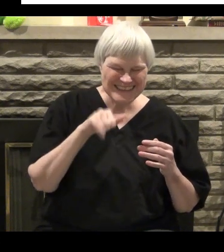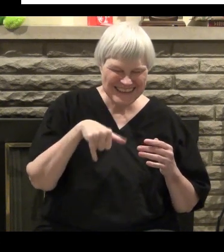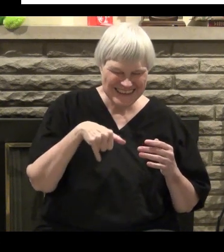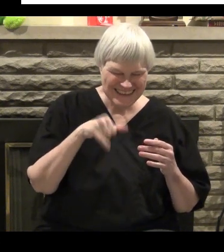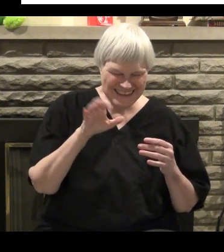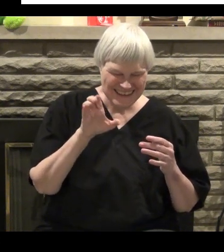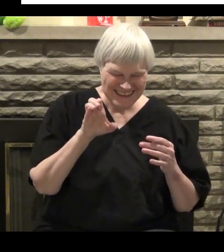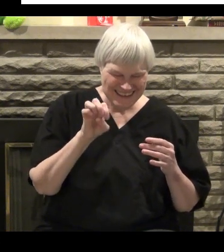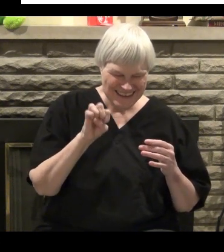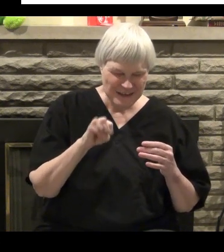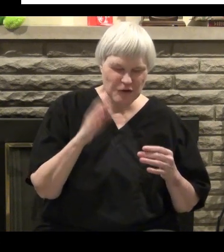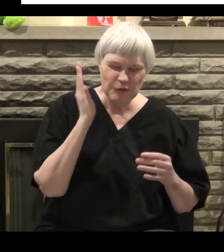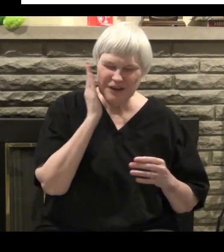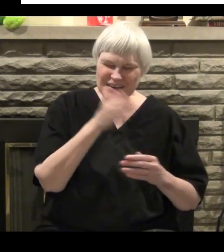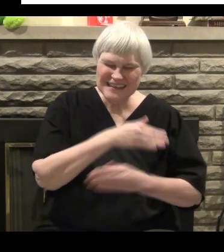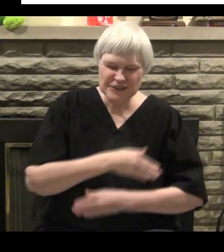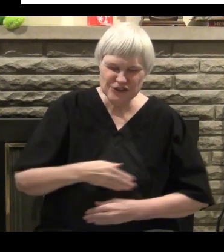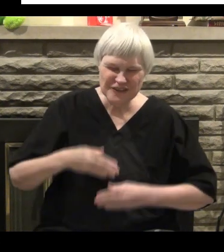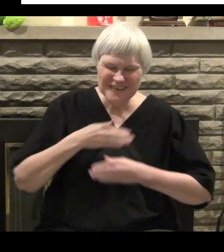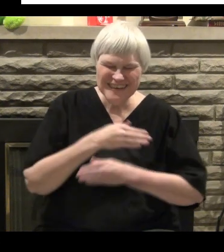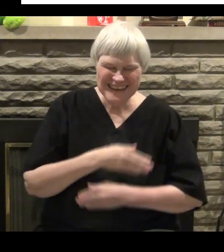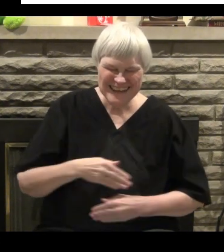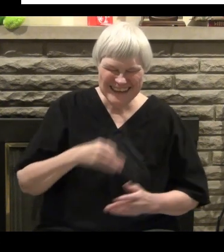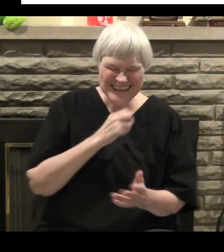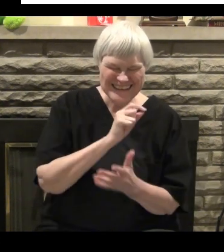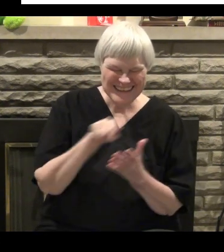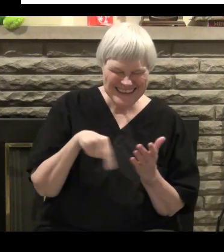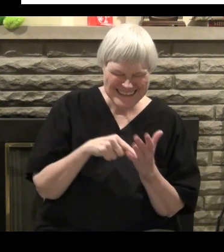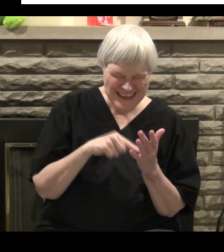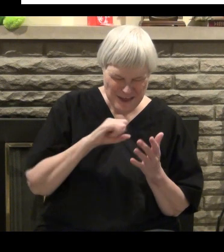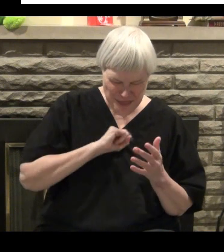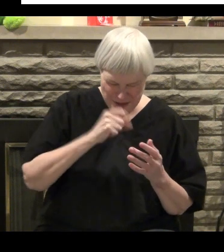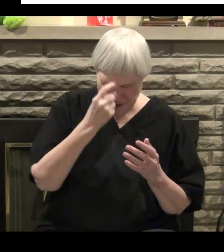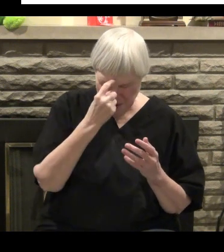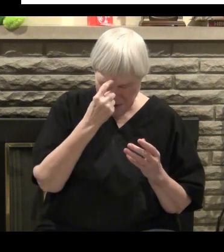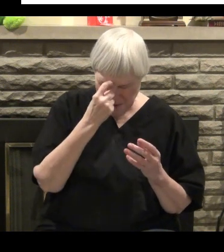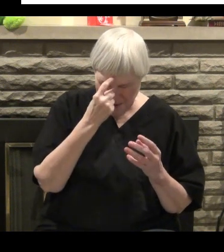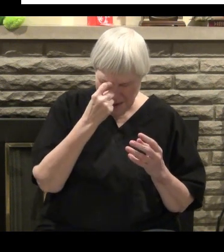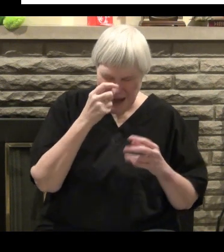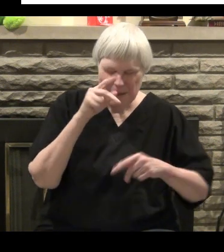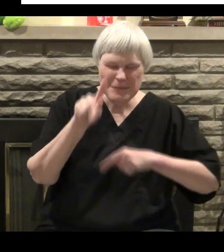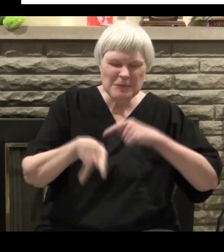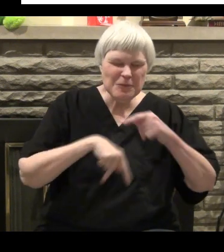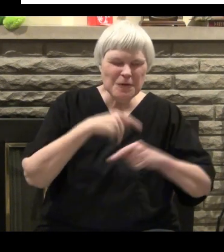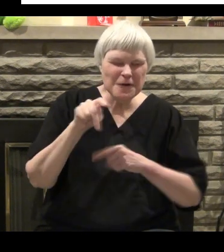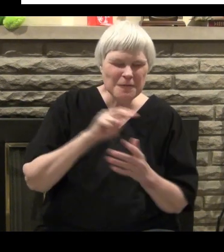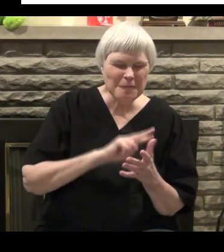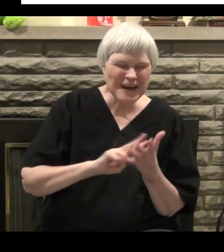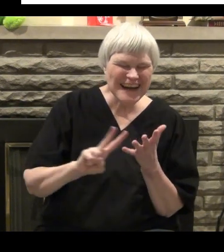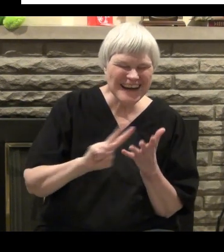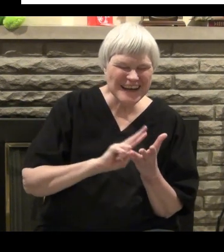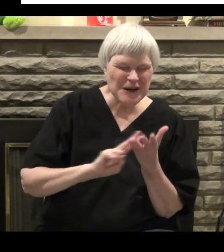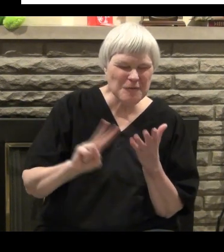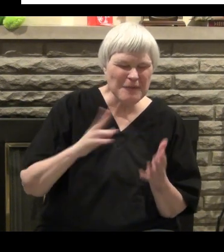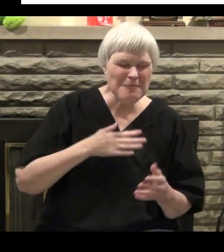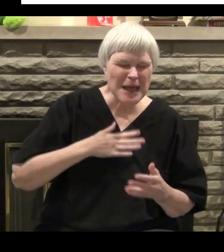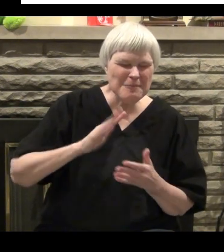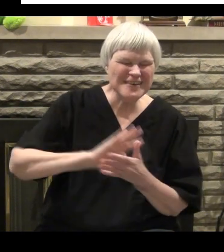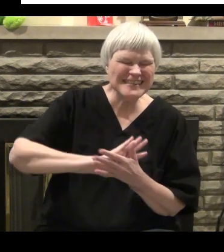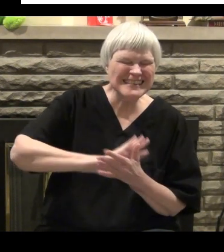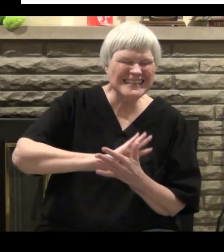But especially Joyce, when I heard you saying what you were saying there, I think it's like everybody's reading my notes again here or something. I don't know